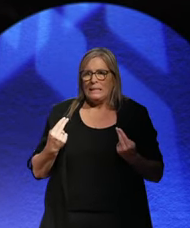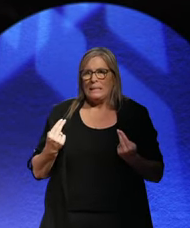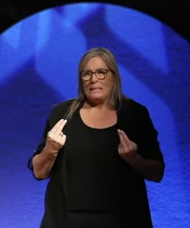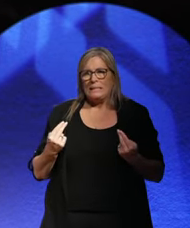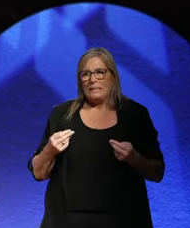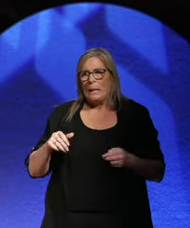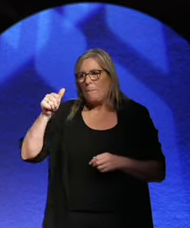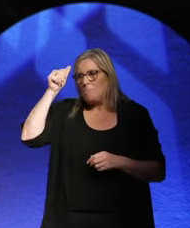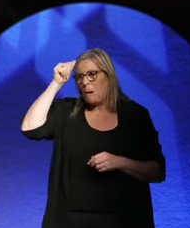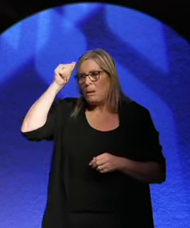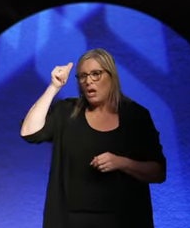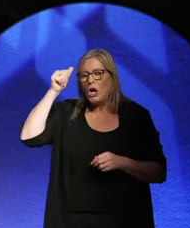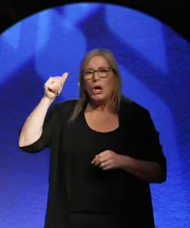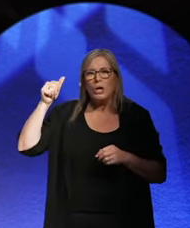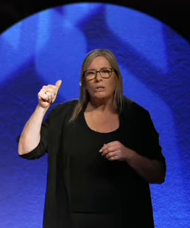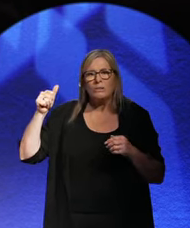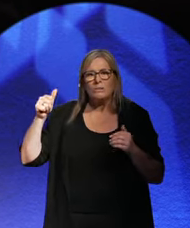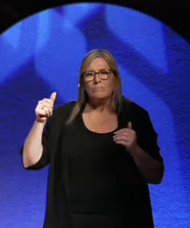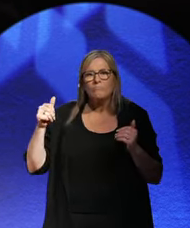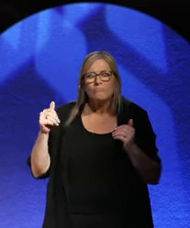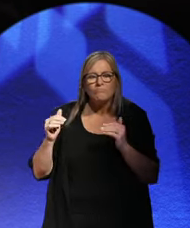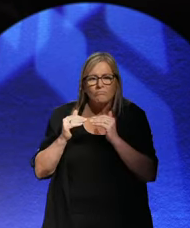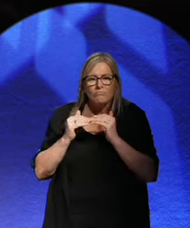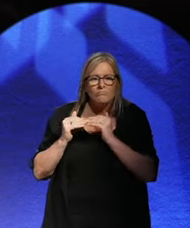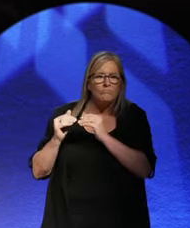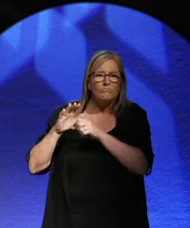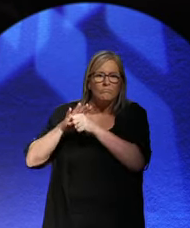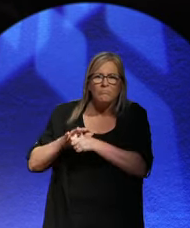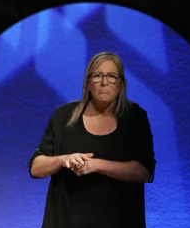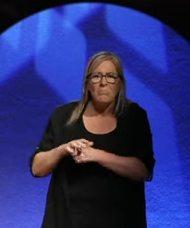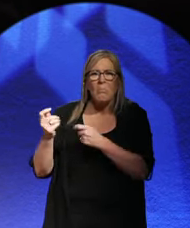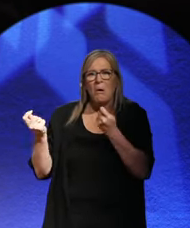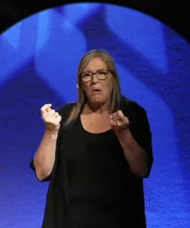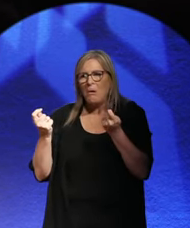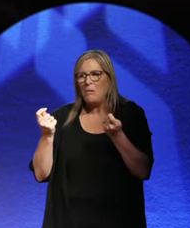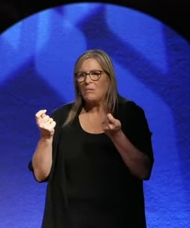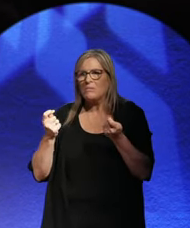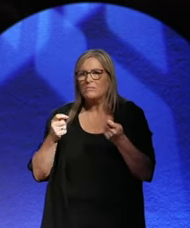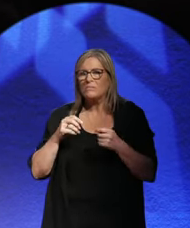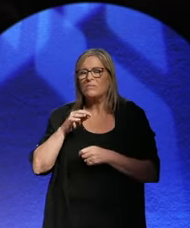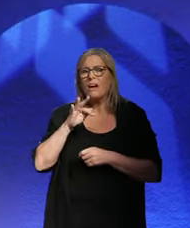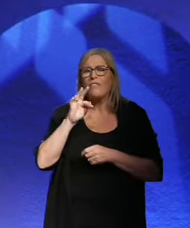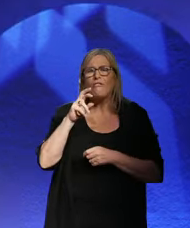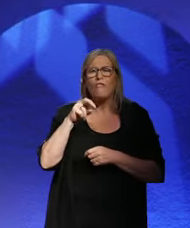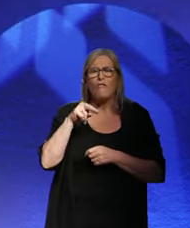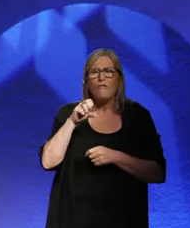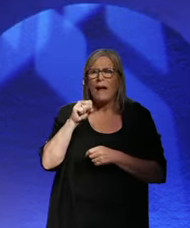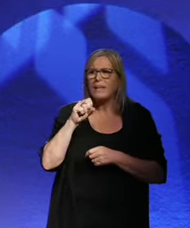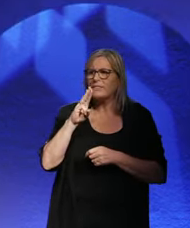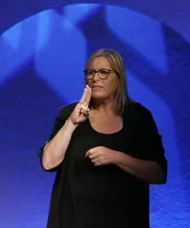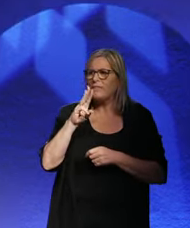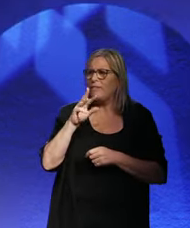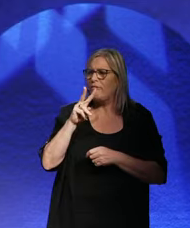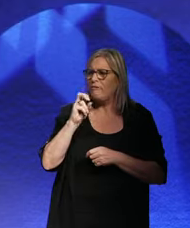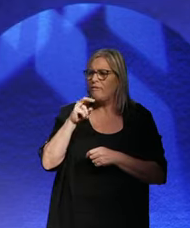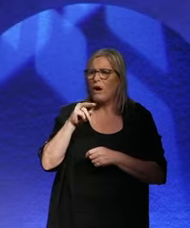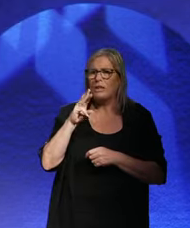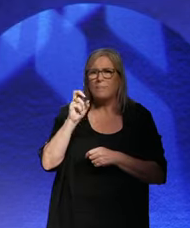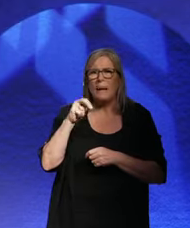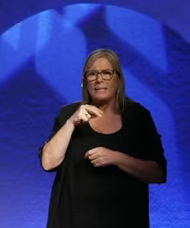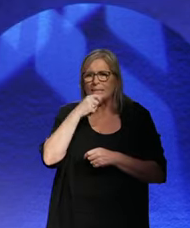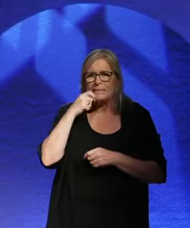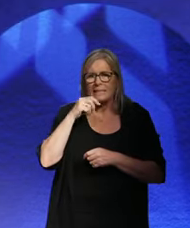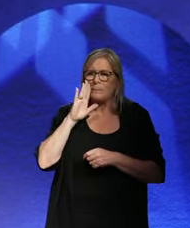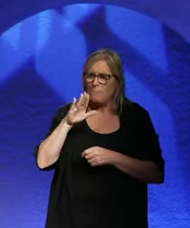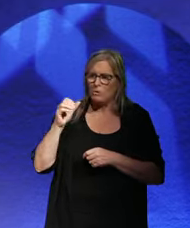government. So Franz von Papen says to him, you've got to bring in Hitler. Hitler can provide the popularity none of